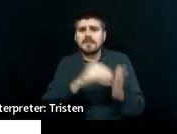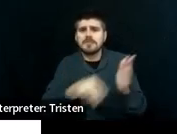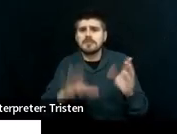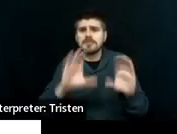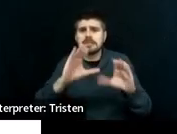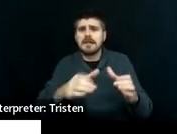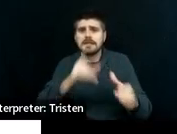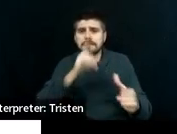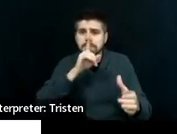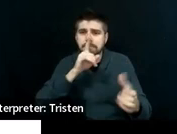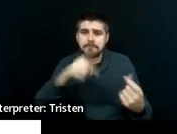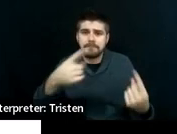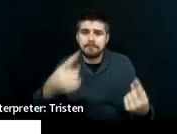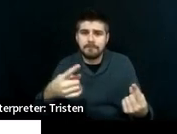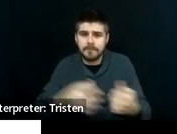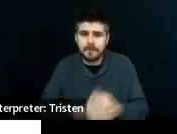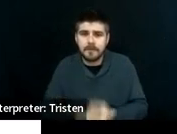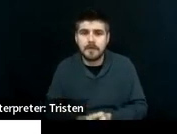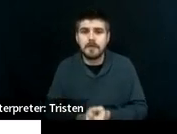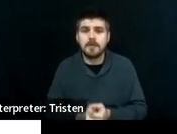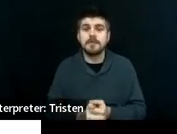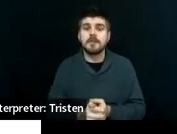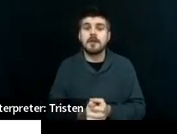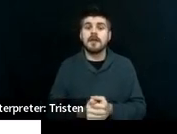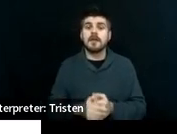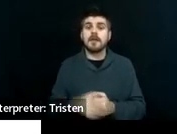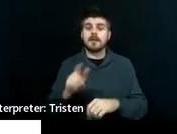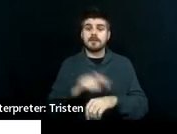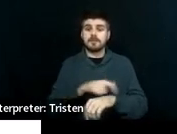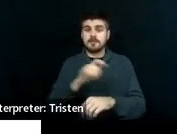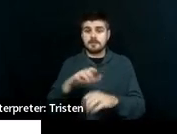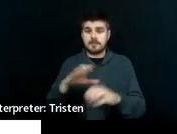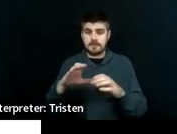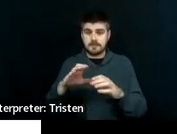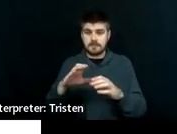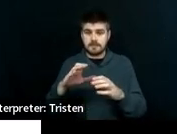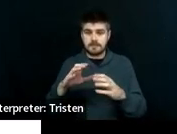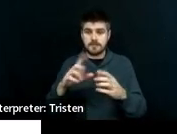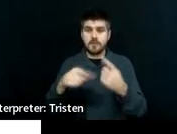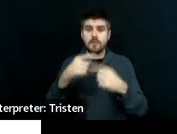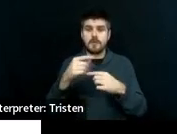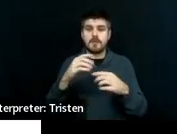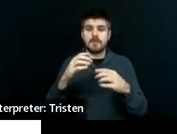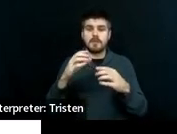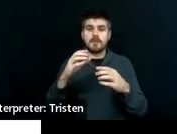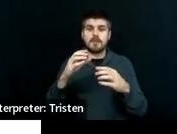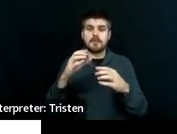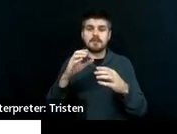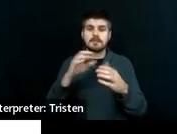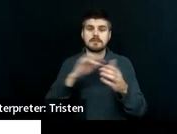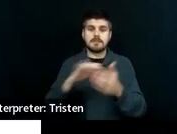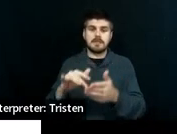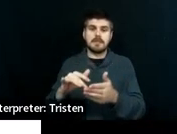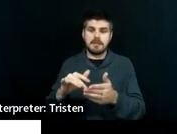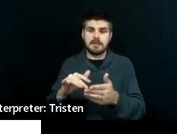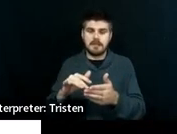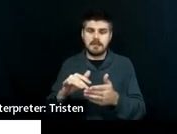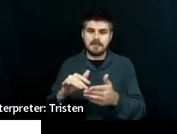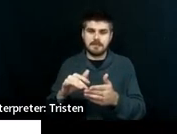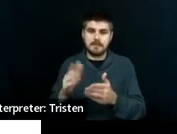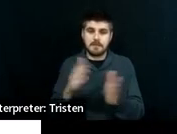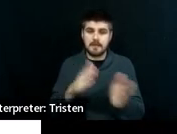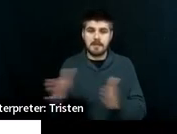Absolutely. As far as the course of study is concerned, the earlier we start planning out, the better. We now have the